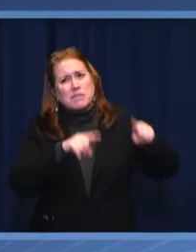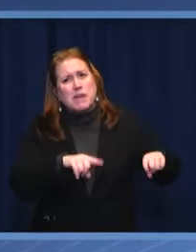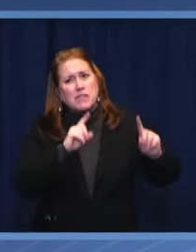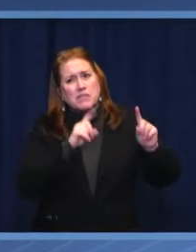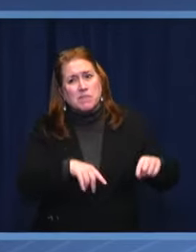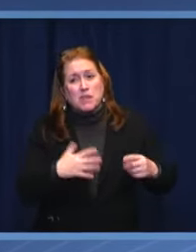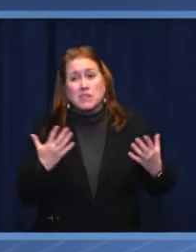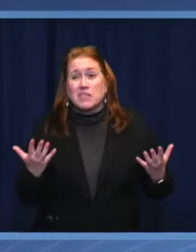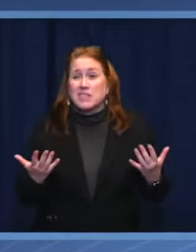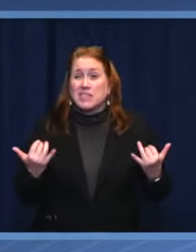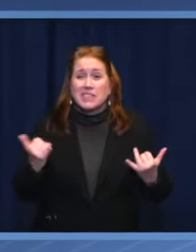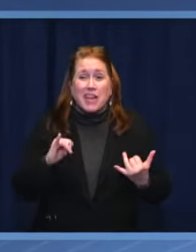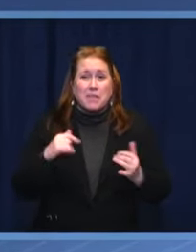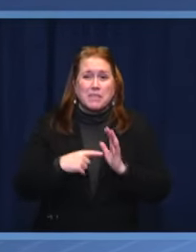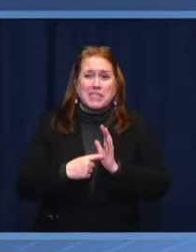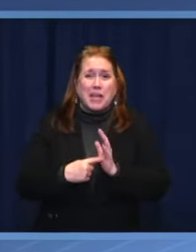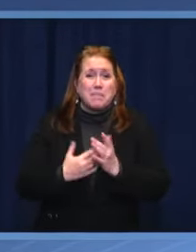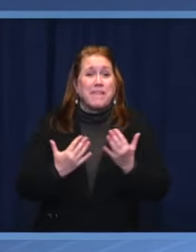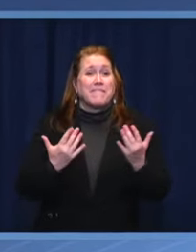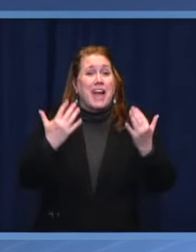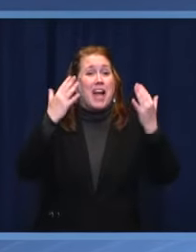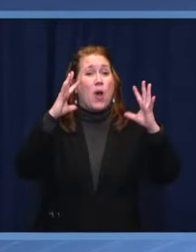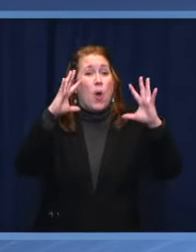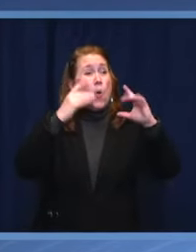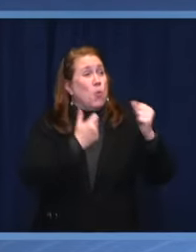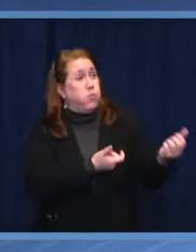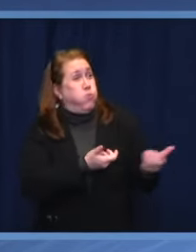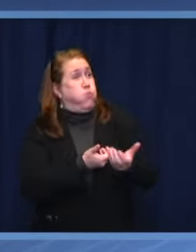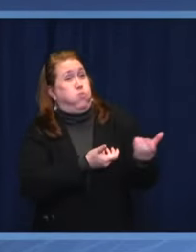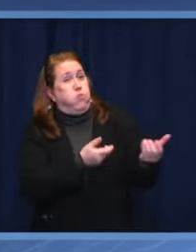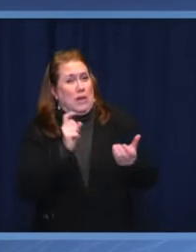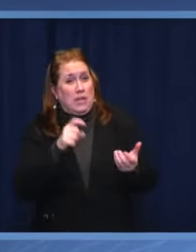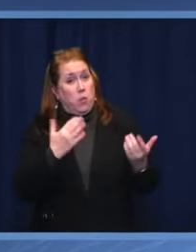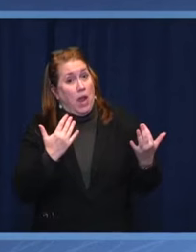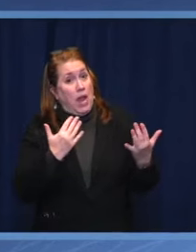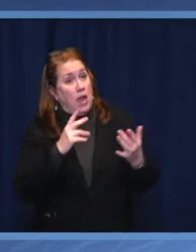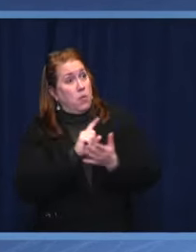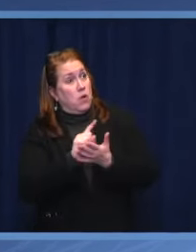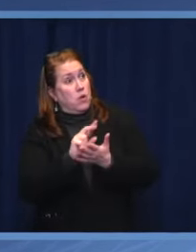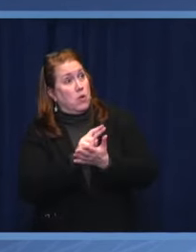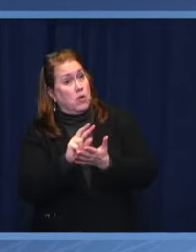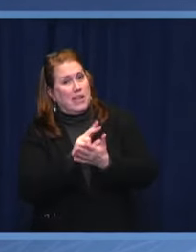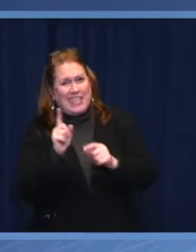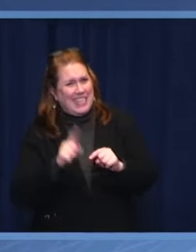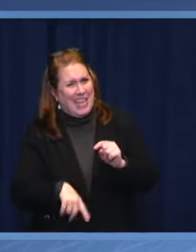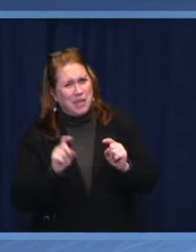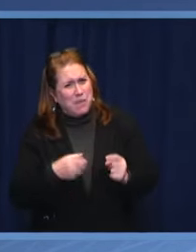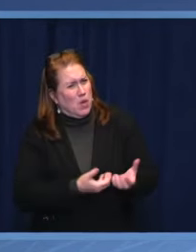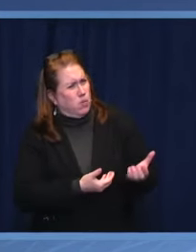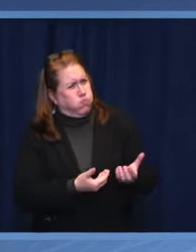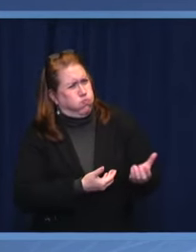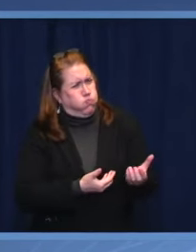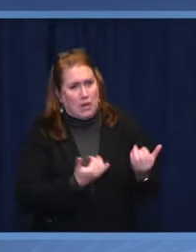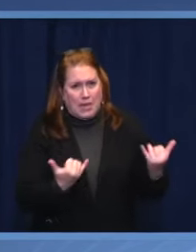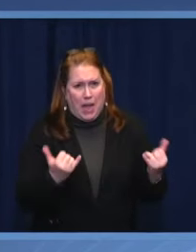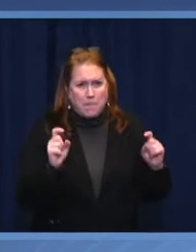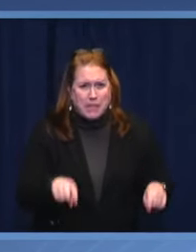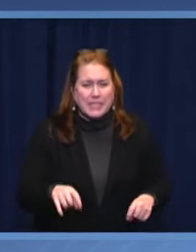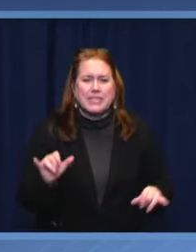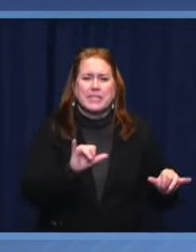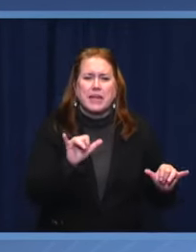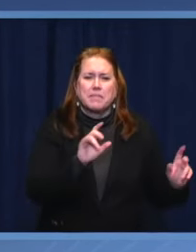immediate and neutralize the threat. All our decisions should be just as quick,